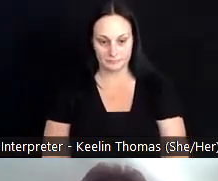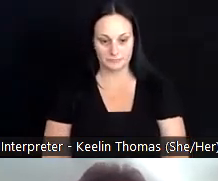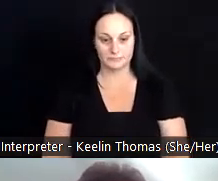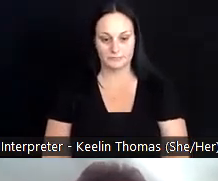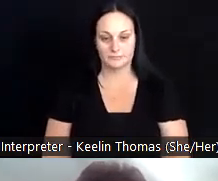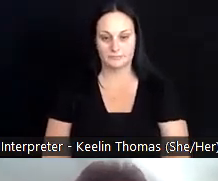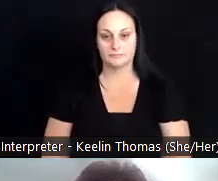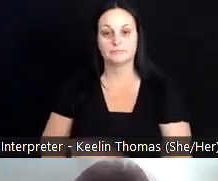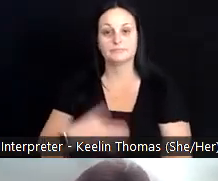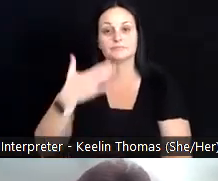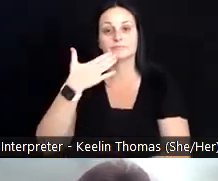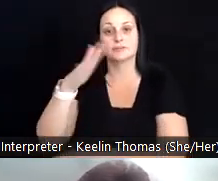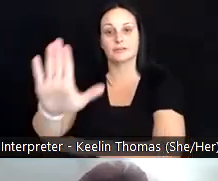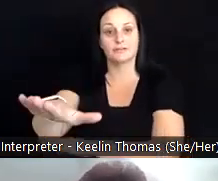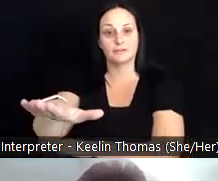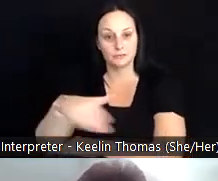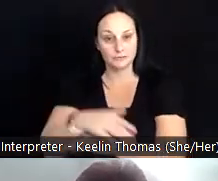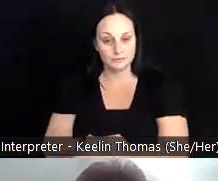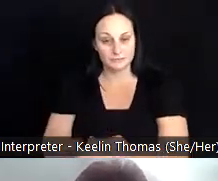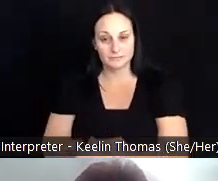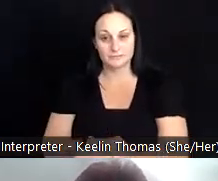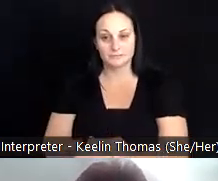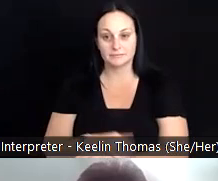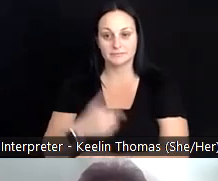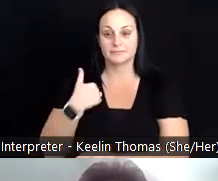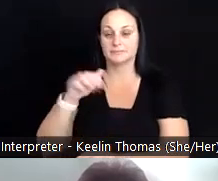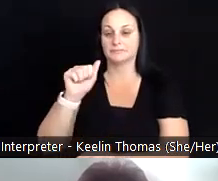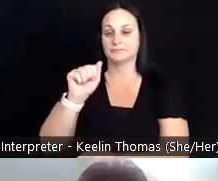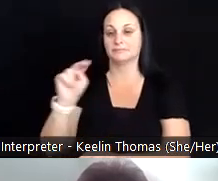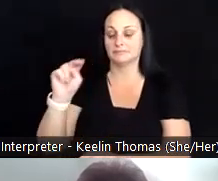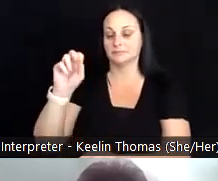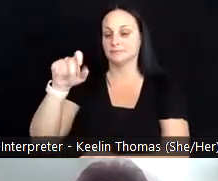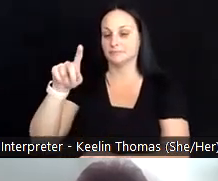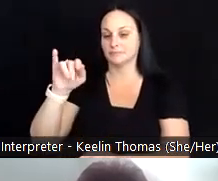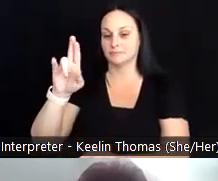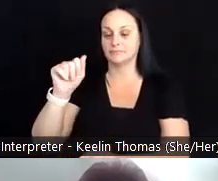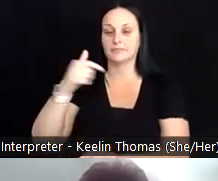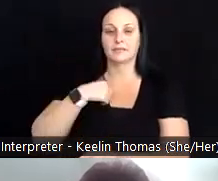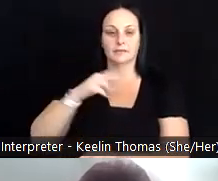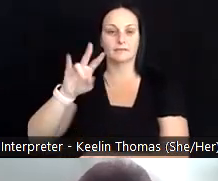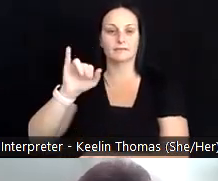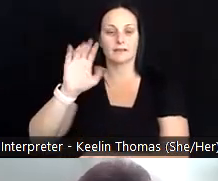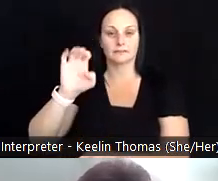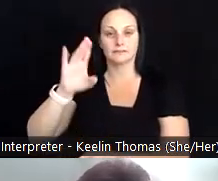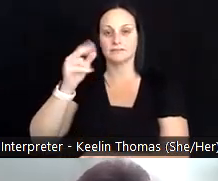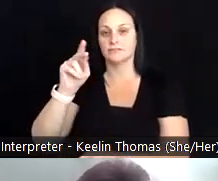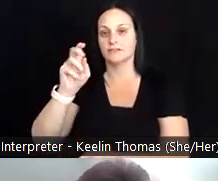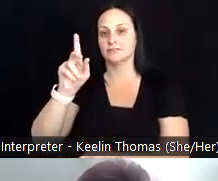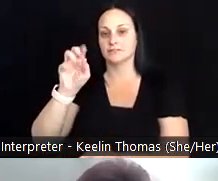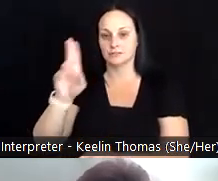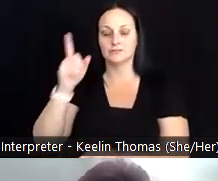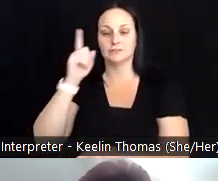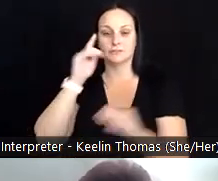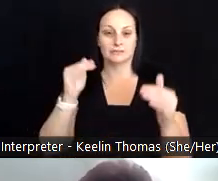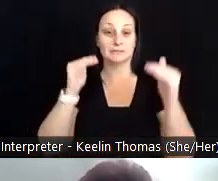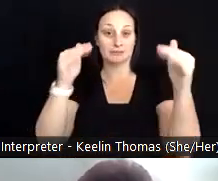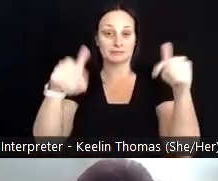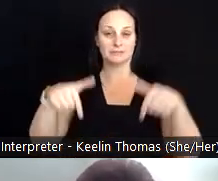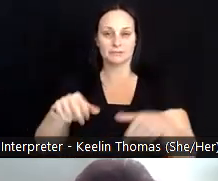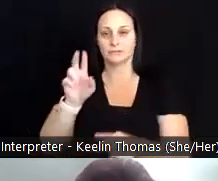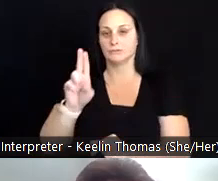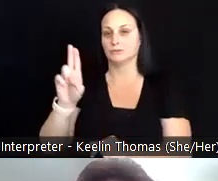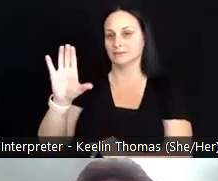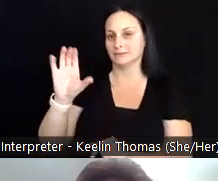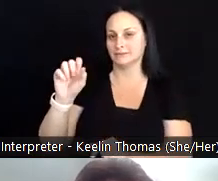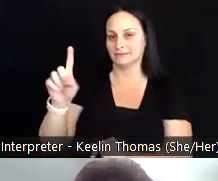Good afternoon. I'm Anne Spira, Vice Chancellor of Advancement at UC San Diego. Thank you